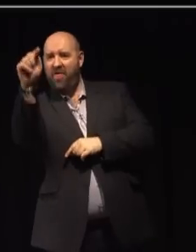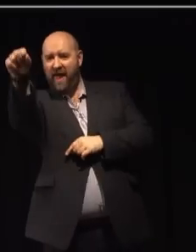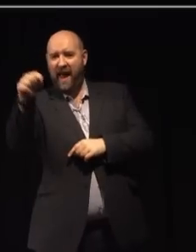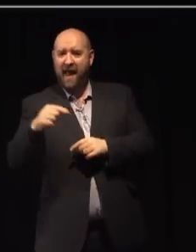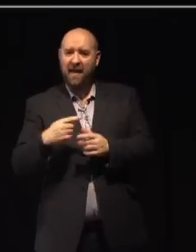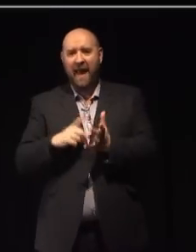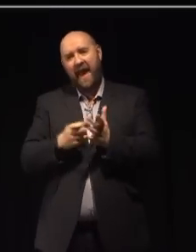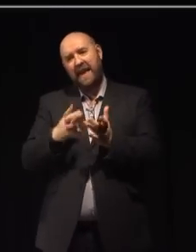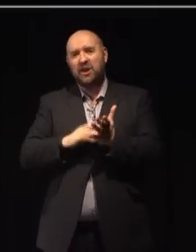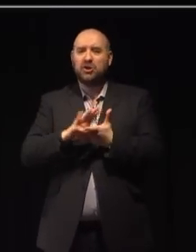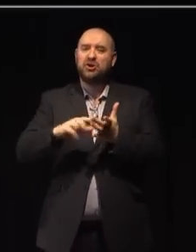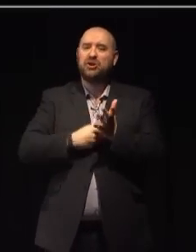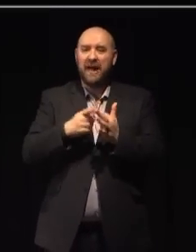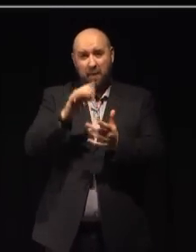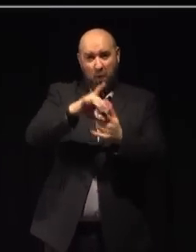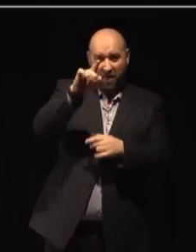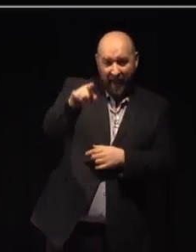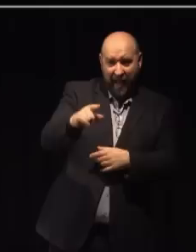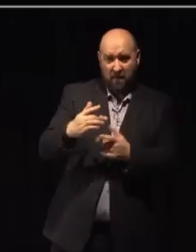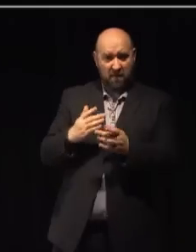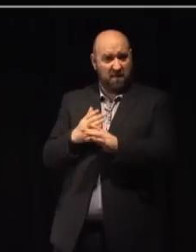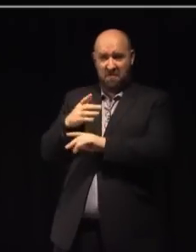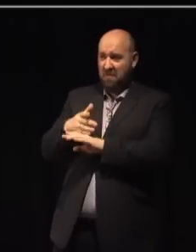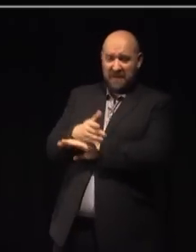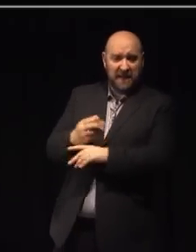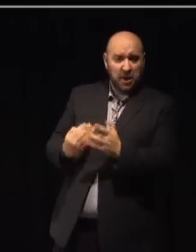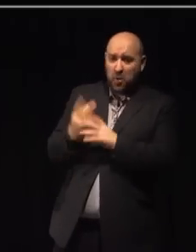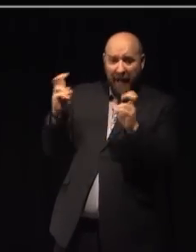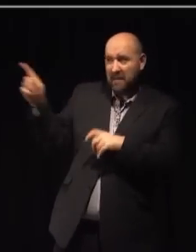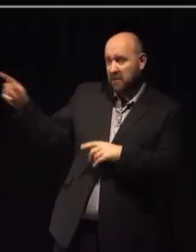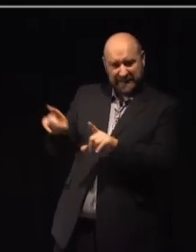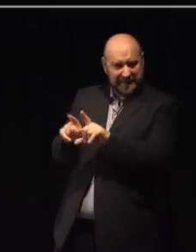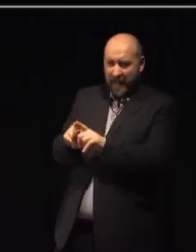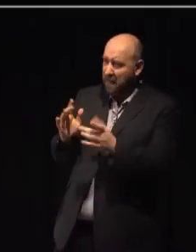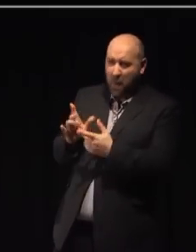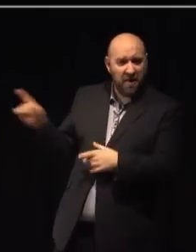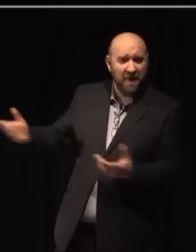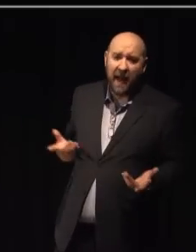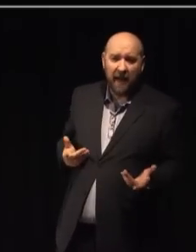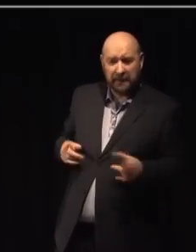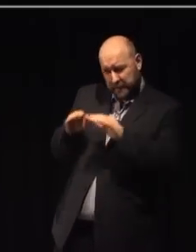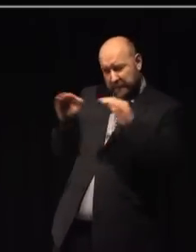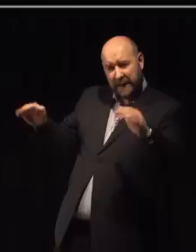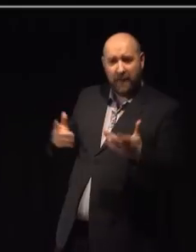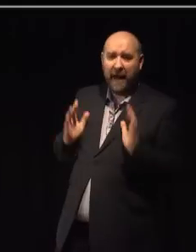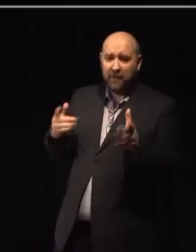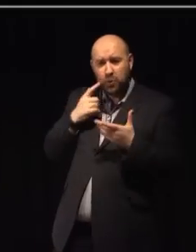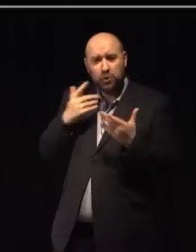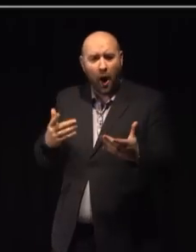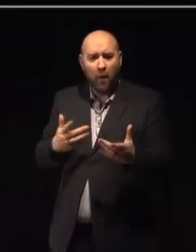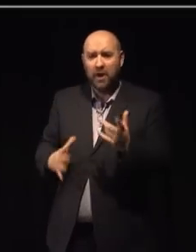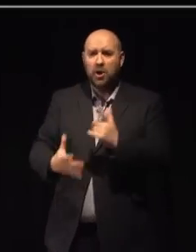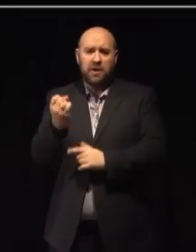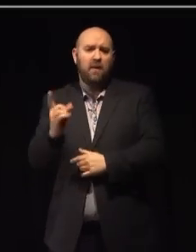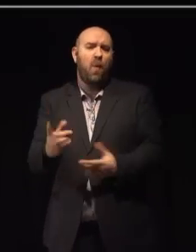in a bustling city like Newcastle. We will have to show what we've already accomplished. We'll have to impress